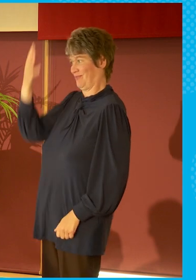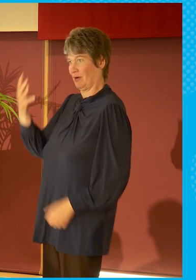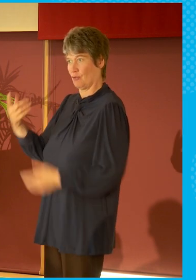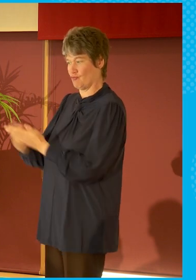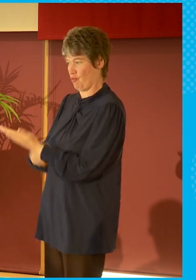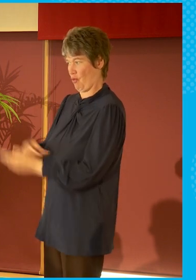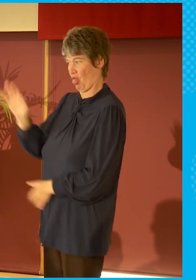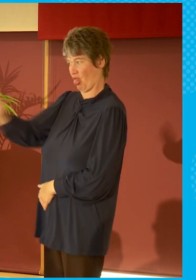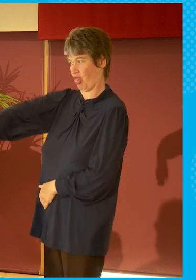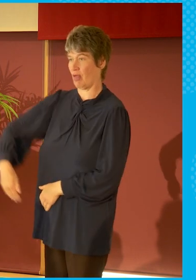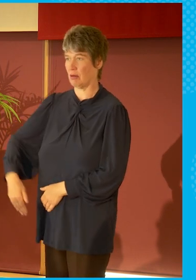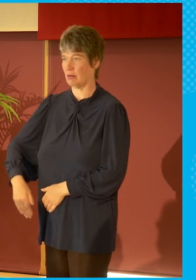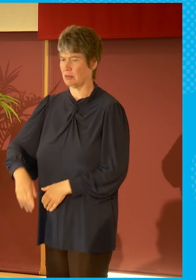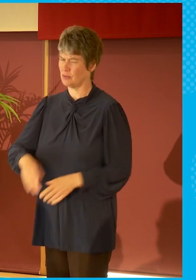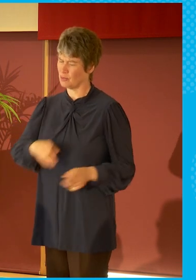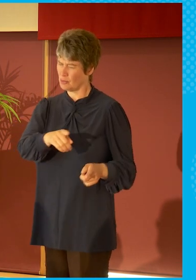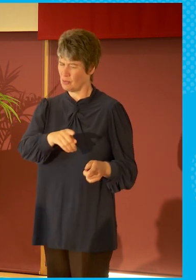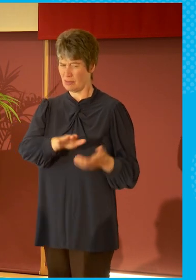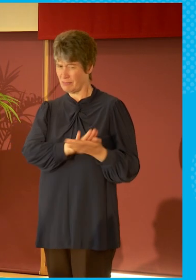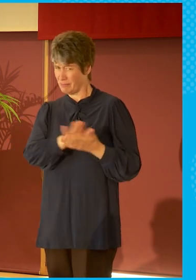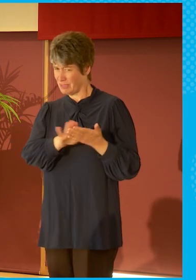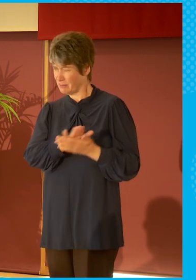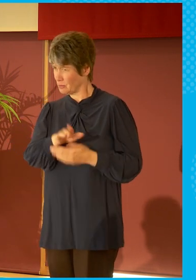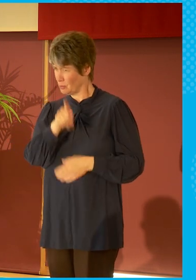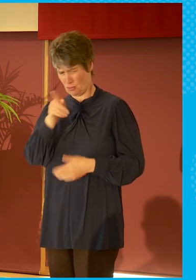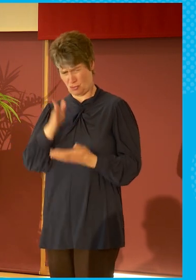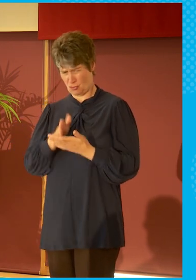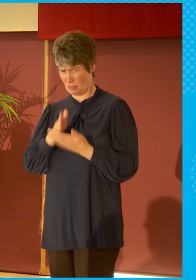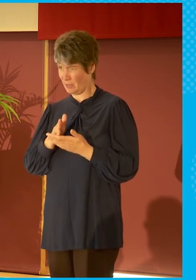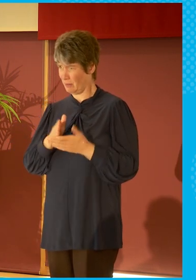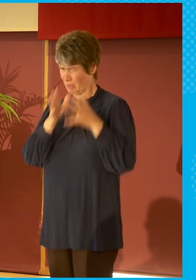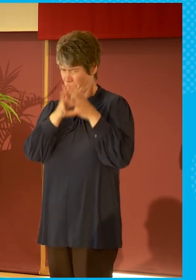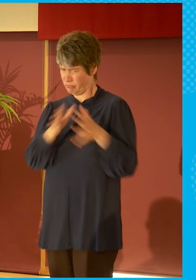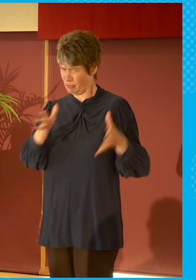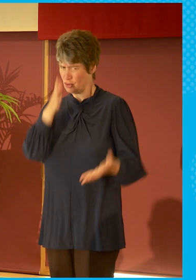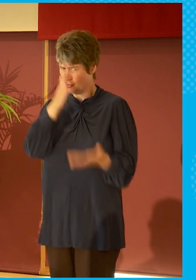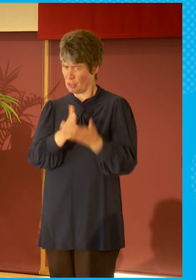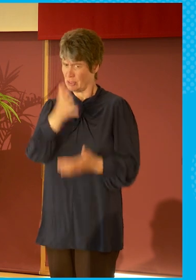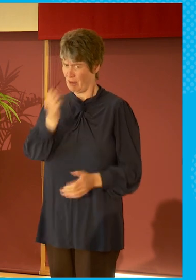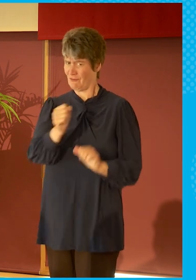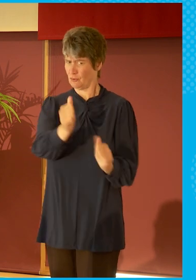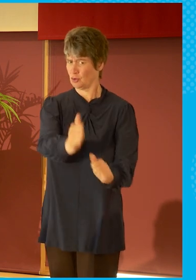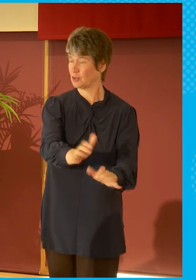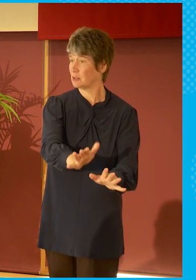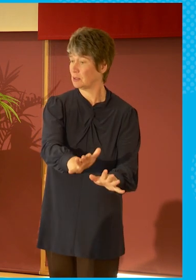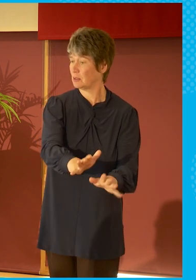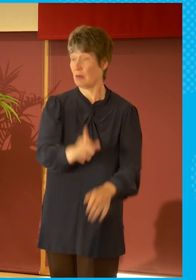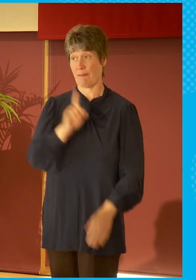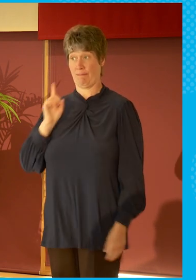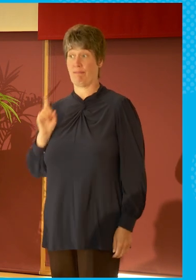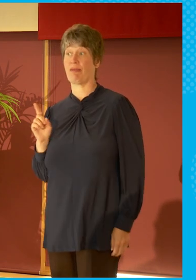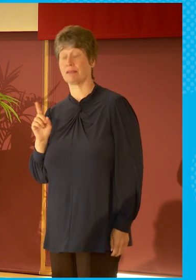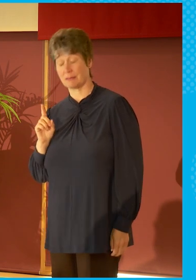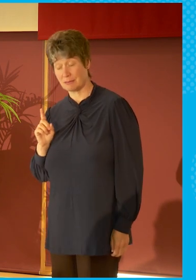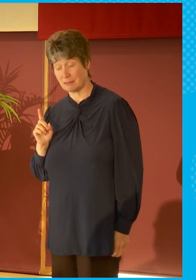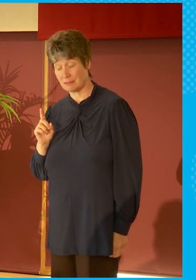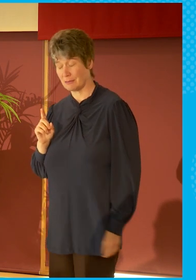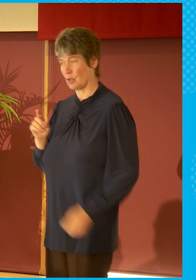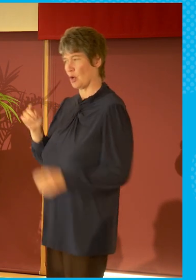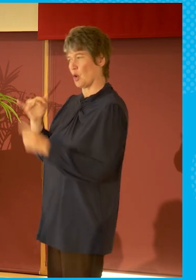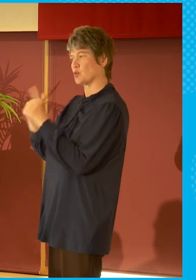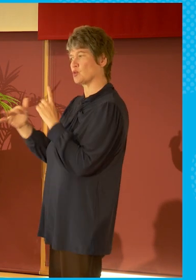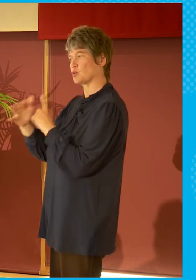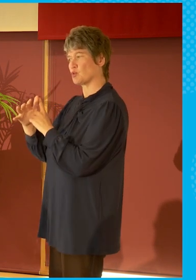mean then that these public broadcasters are, are more trusted because they have the rules. And yet a lot of the algorithms on social media